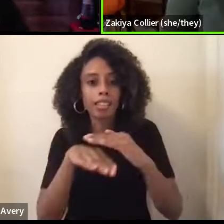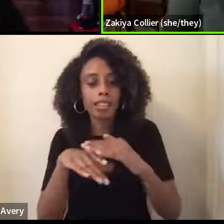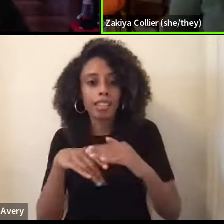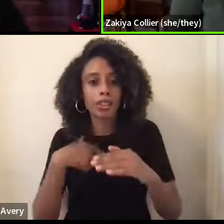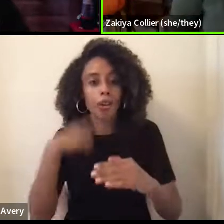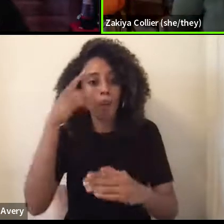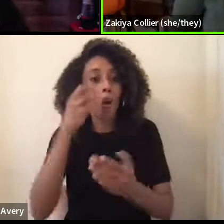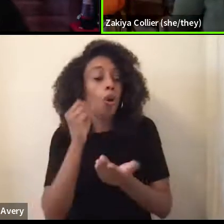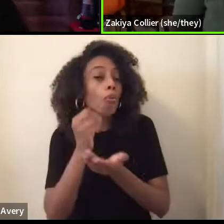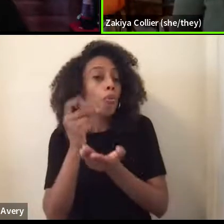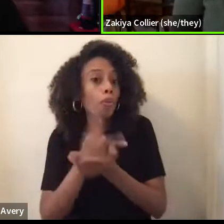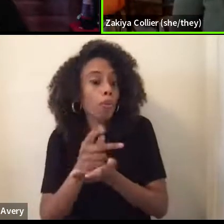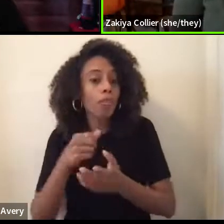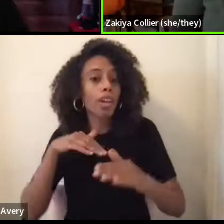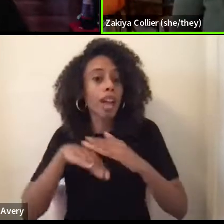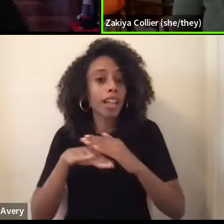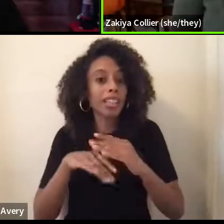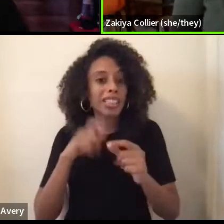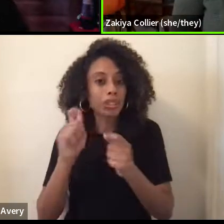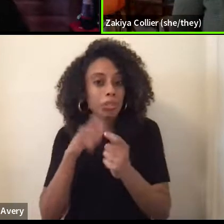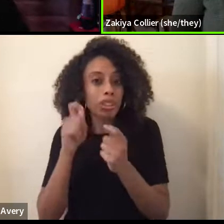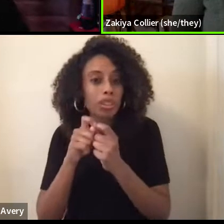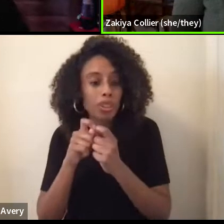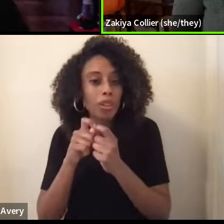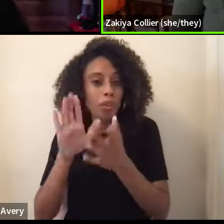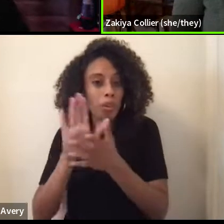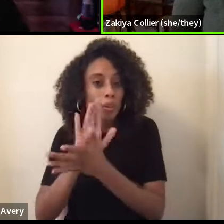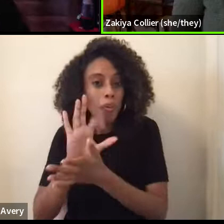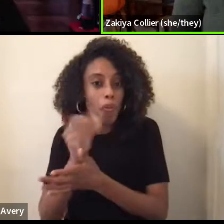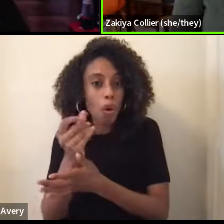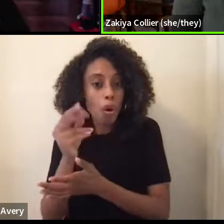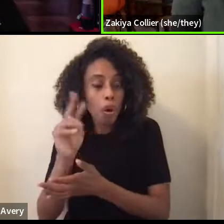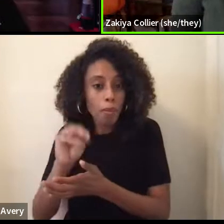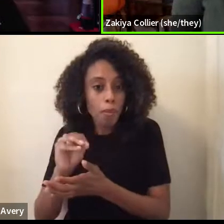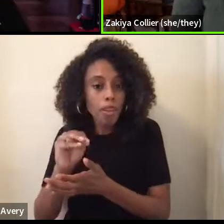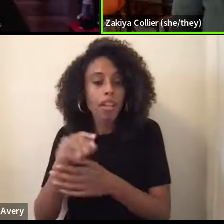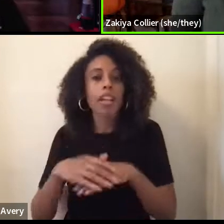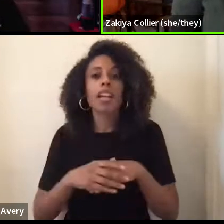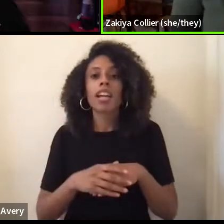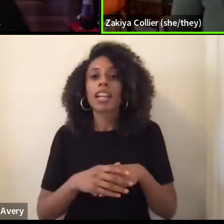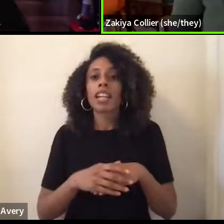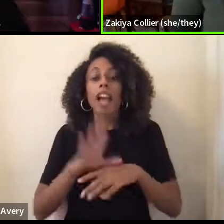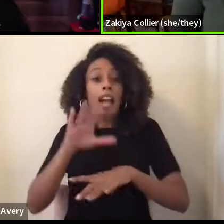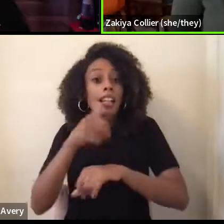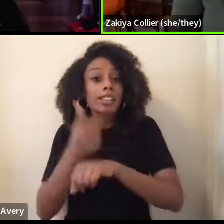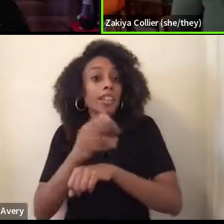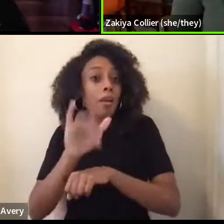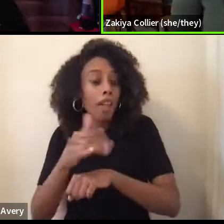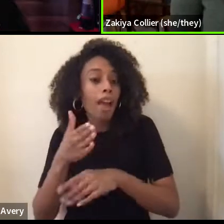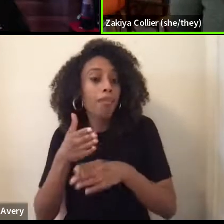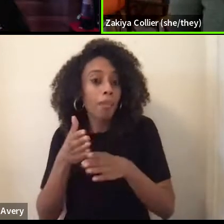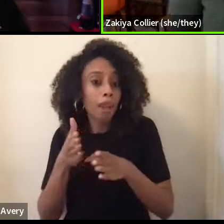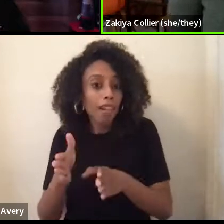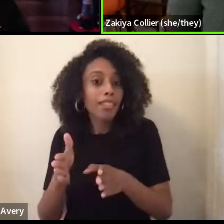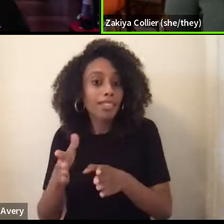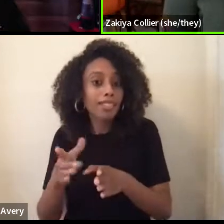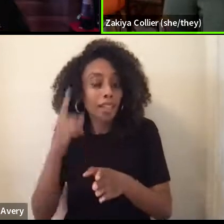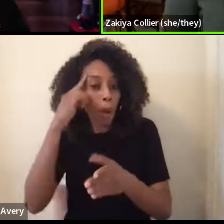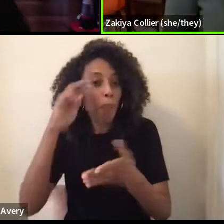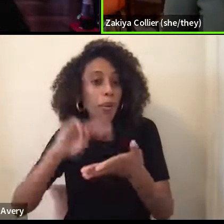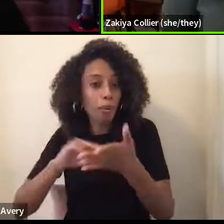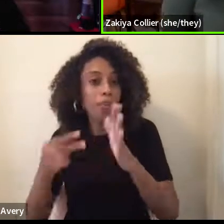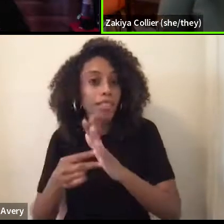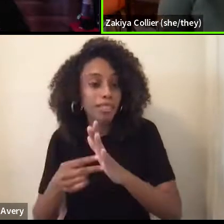to a specific form. And, um, it's, it's built that way on purpose. Right. So that,